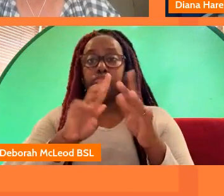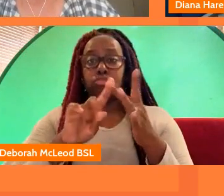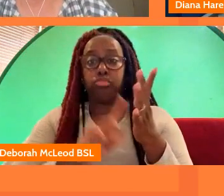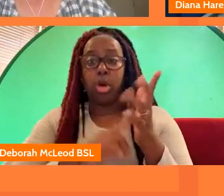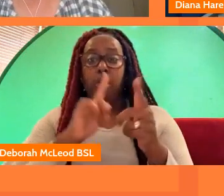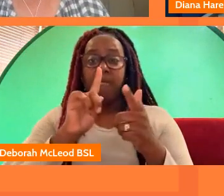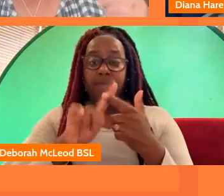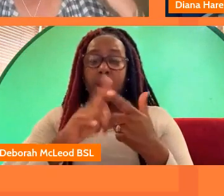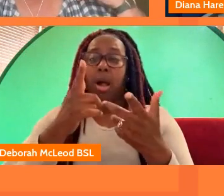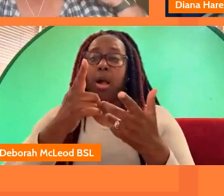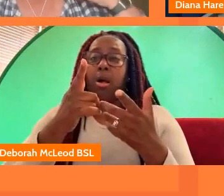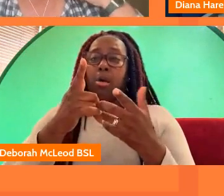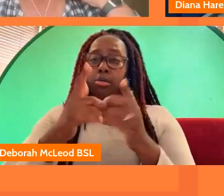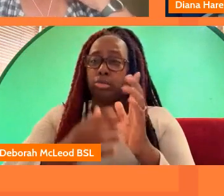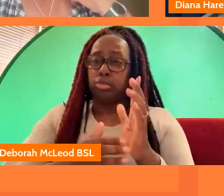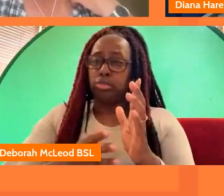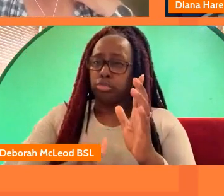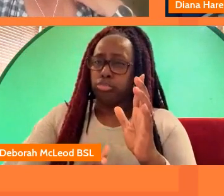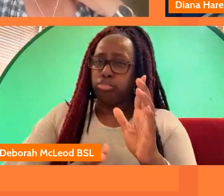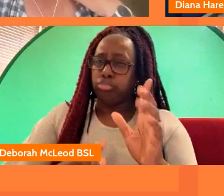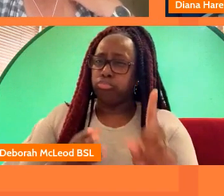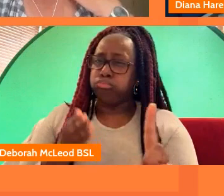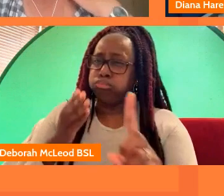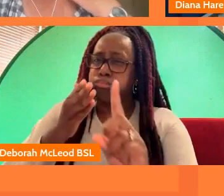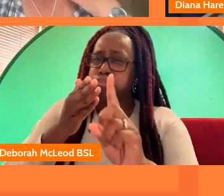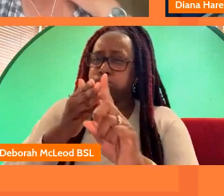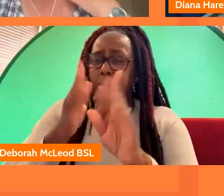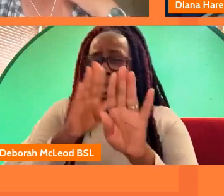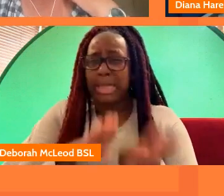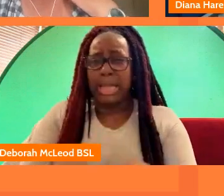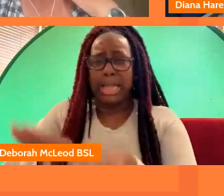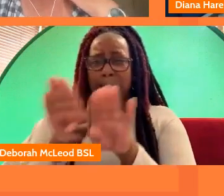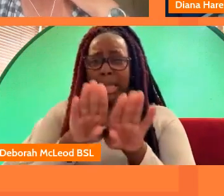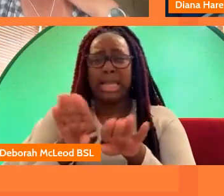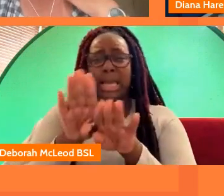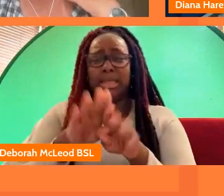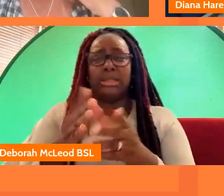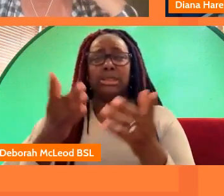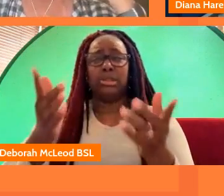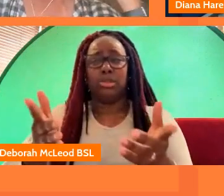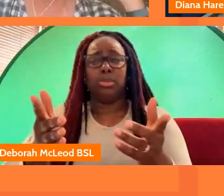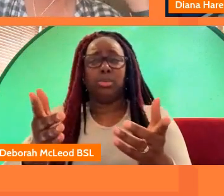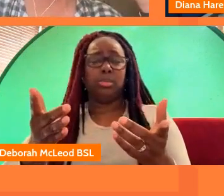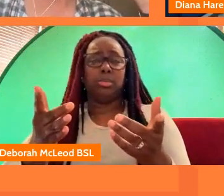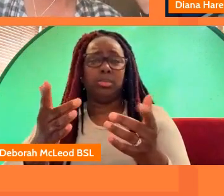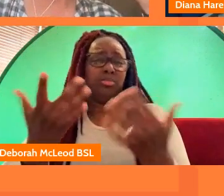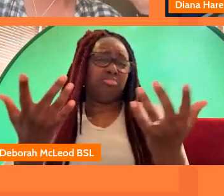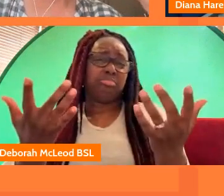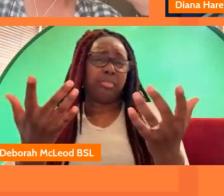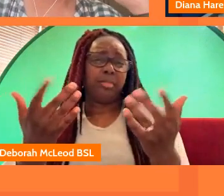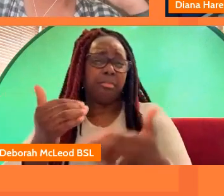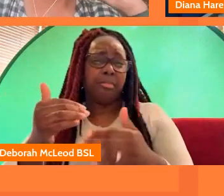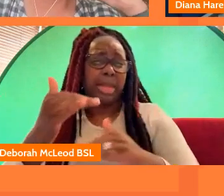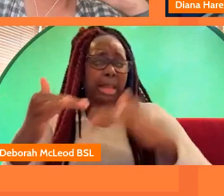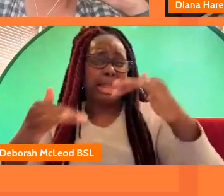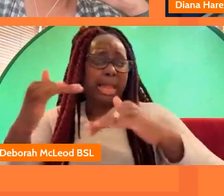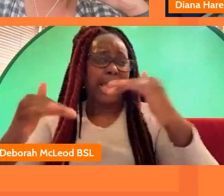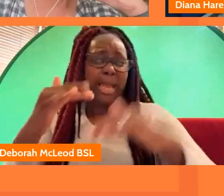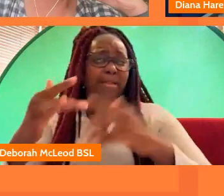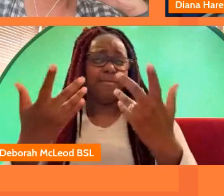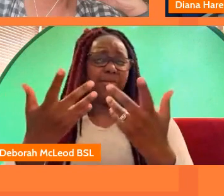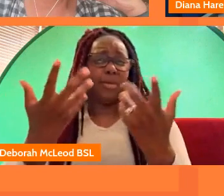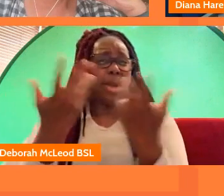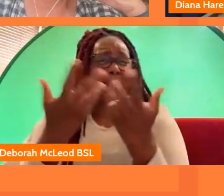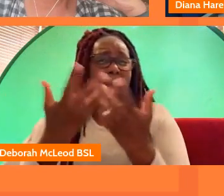national broadcast level either radio or television but what do you think the grassroots might need to sort of help embed these local